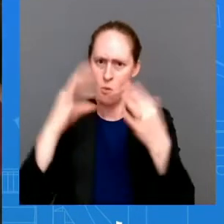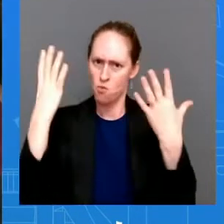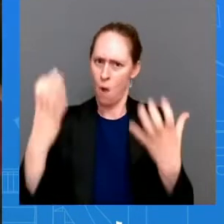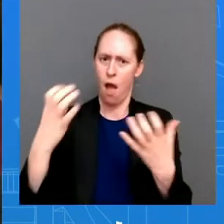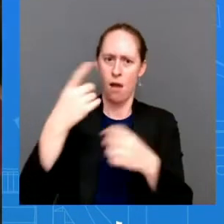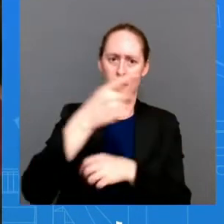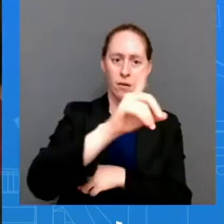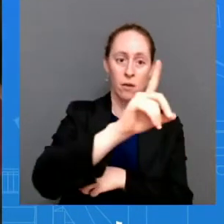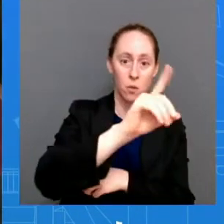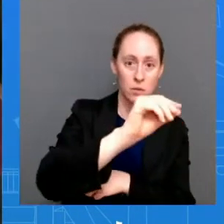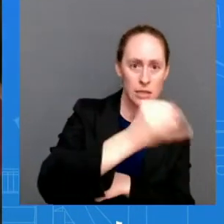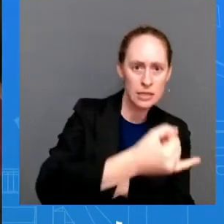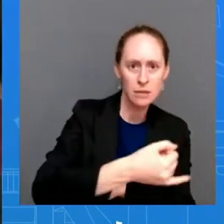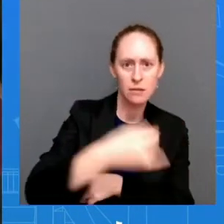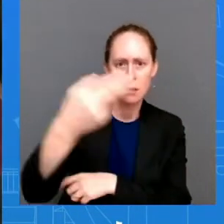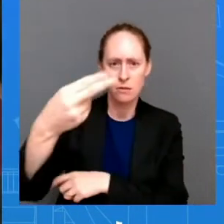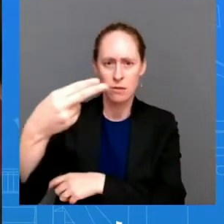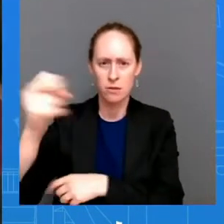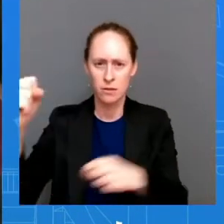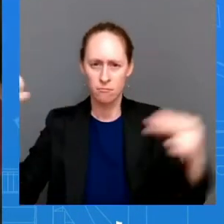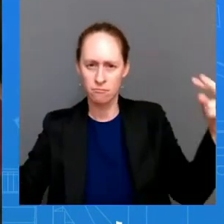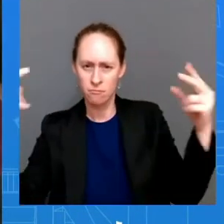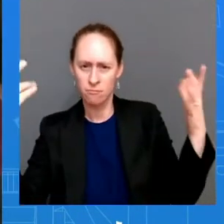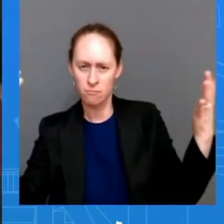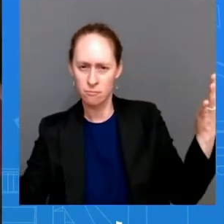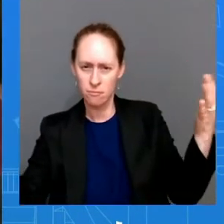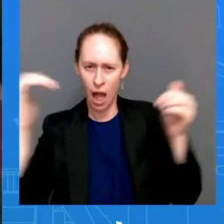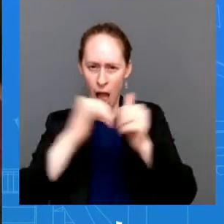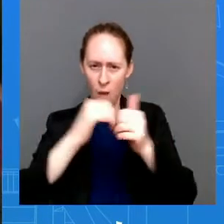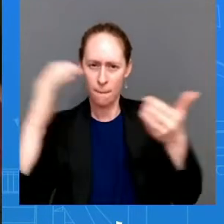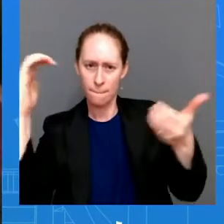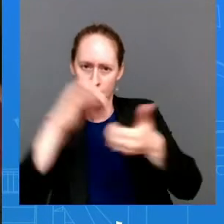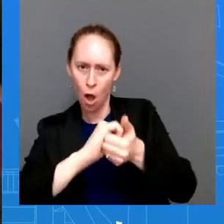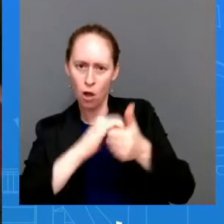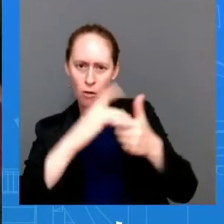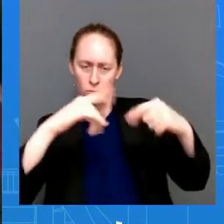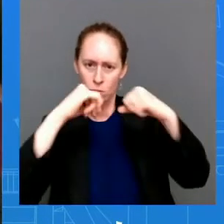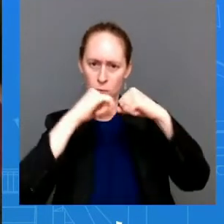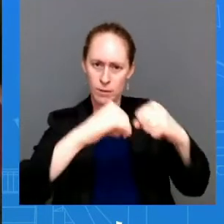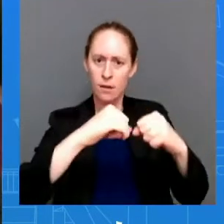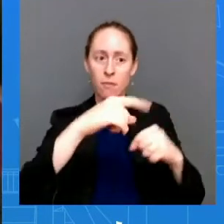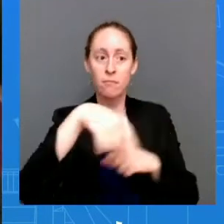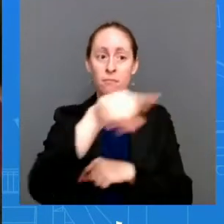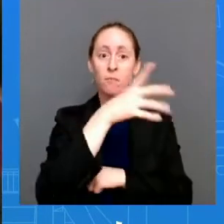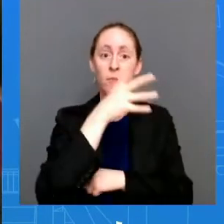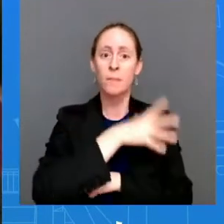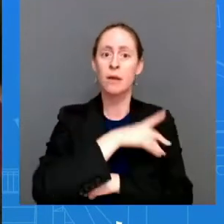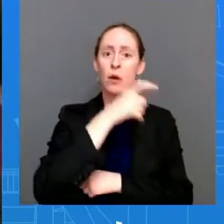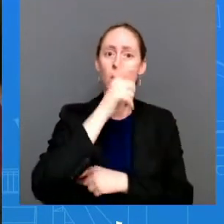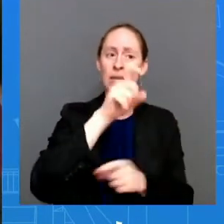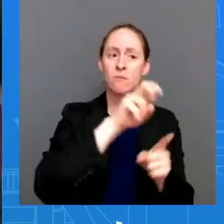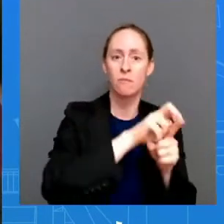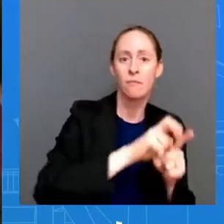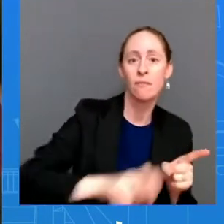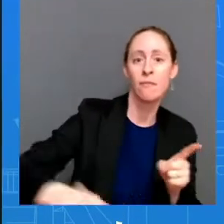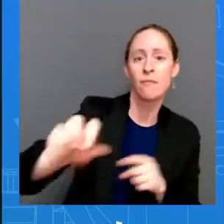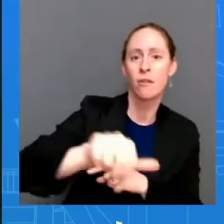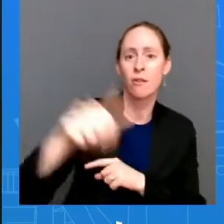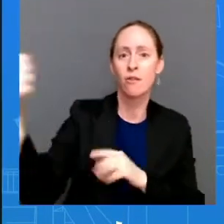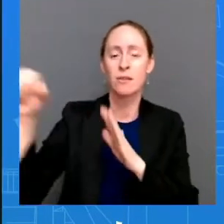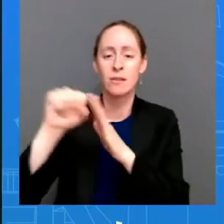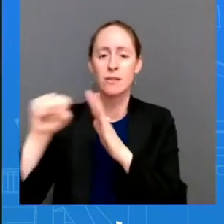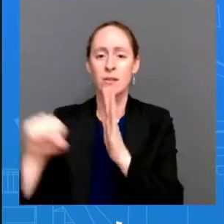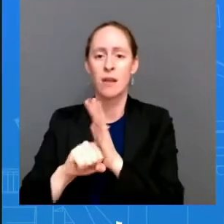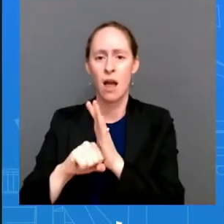they could protect interstate travel. How is this different or at all new from what he said? Ms. I think laying out